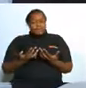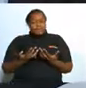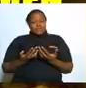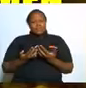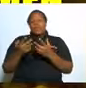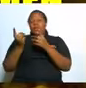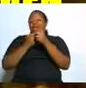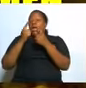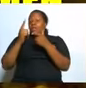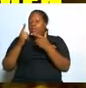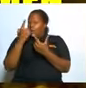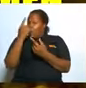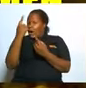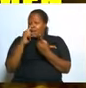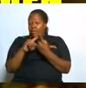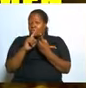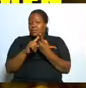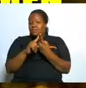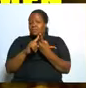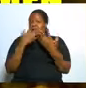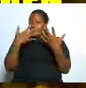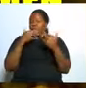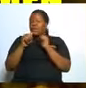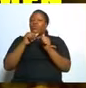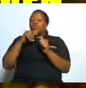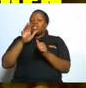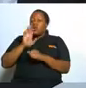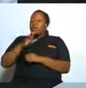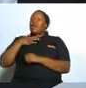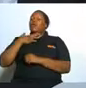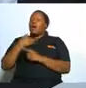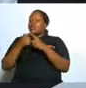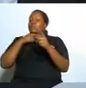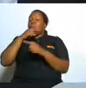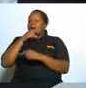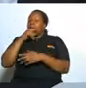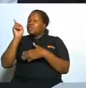the number one thing women want from a man is